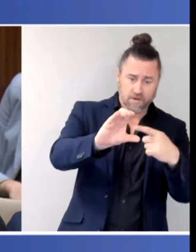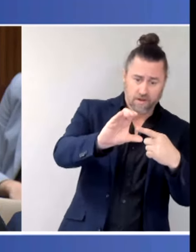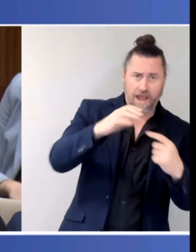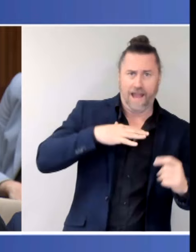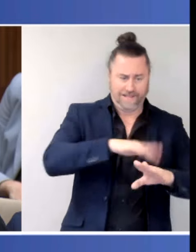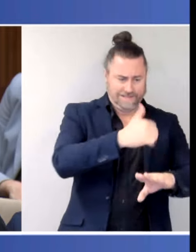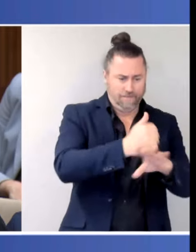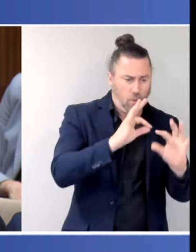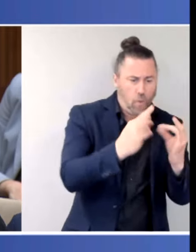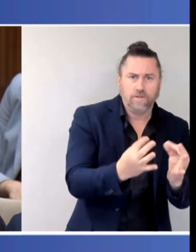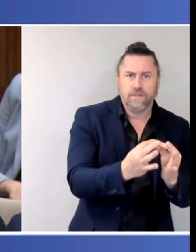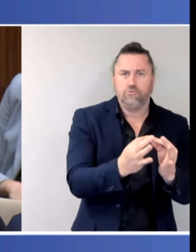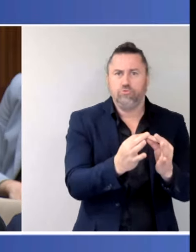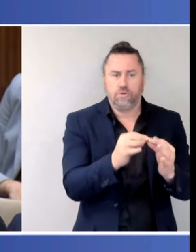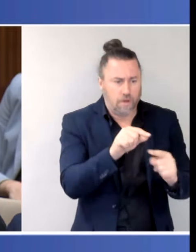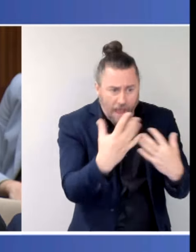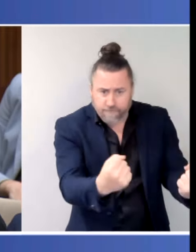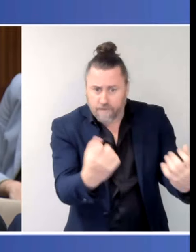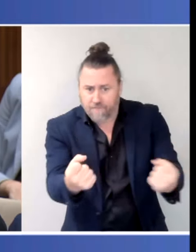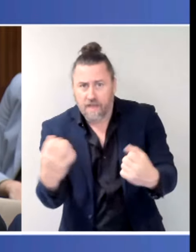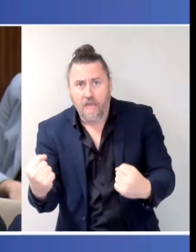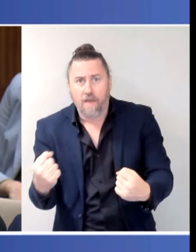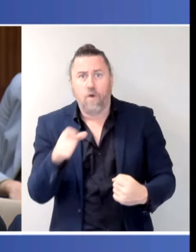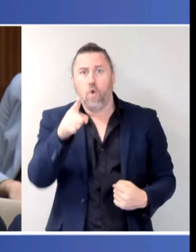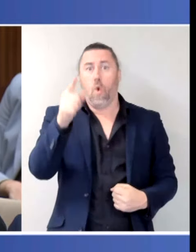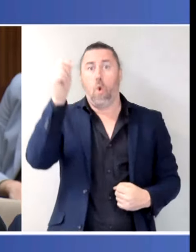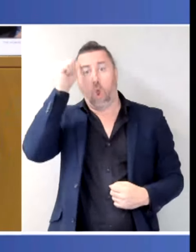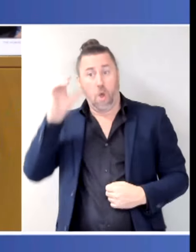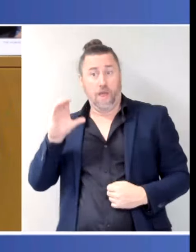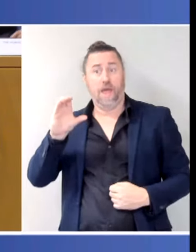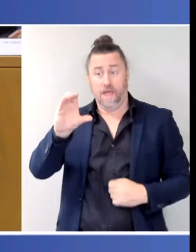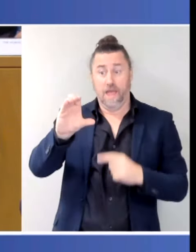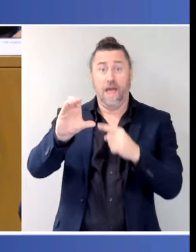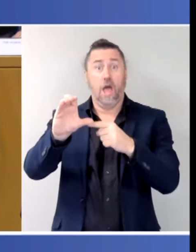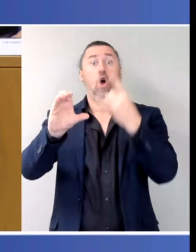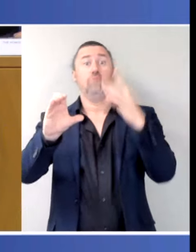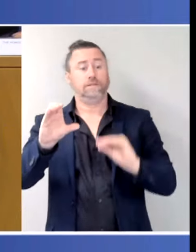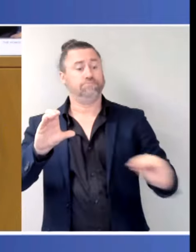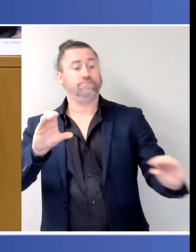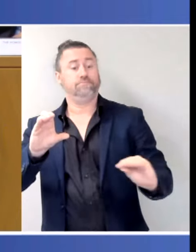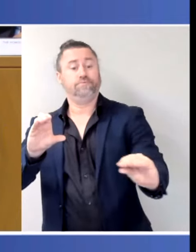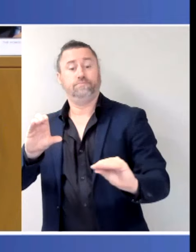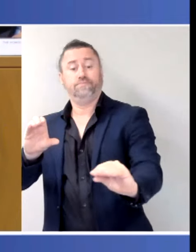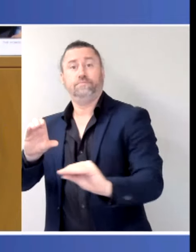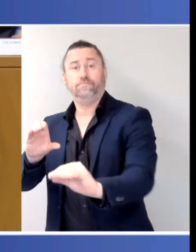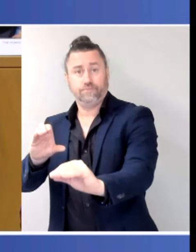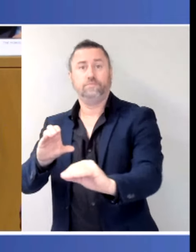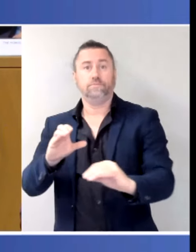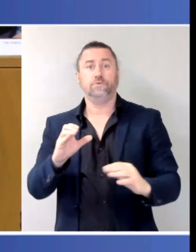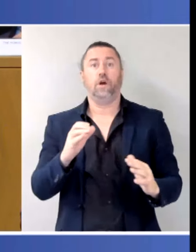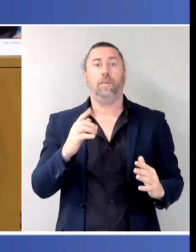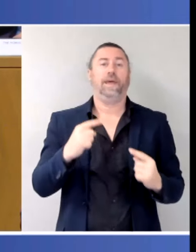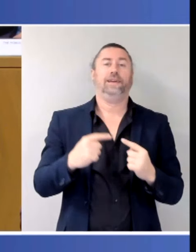support services been identified for more funding? I July 1, so from the next financial year,